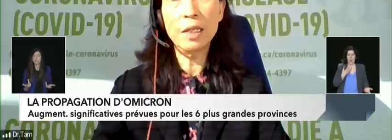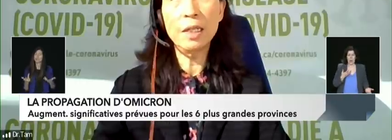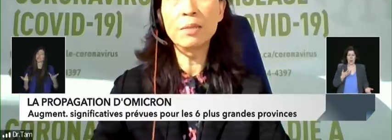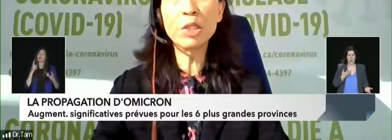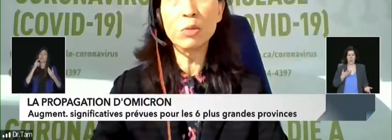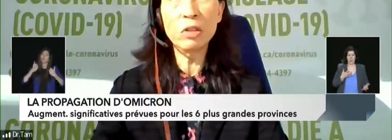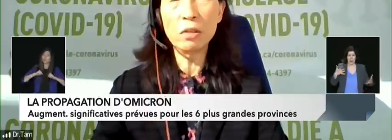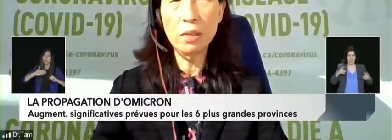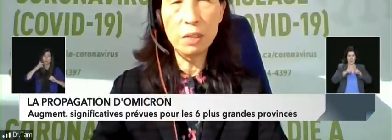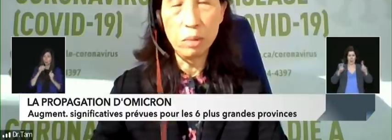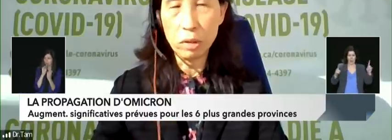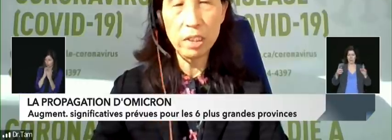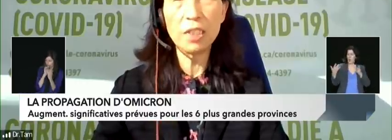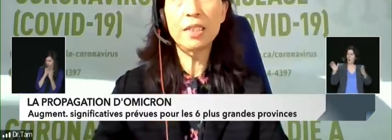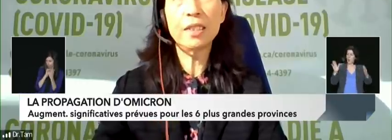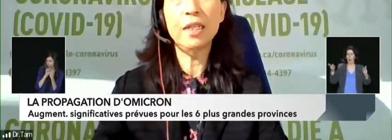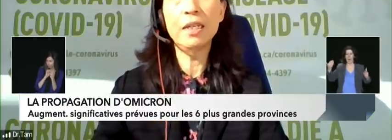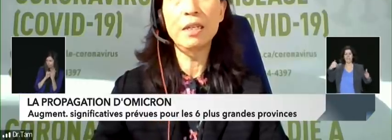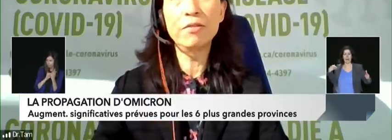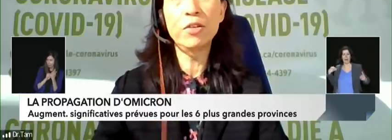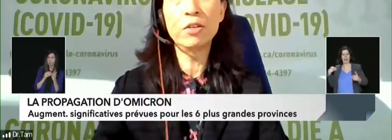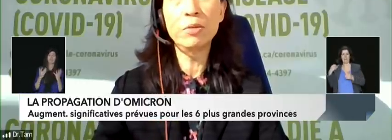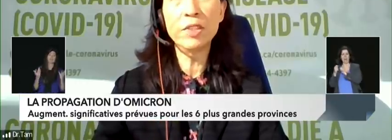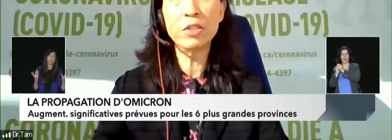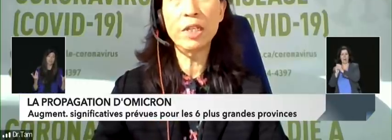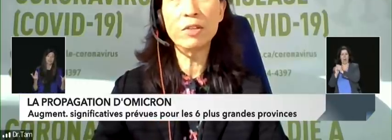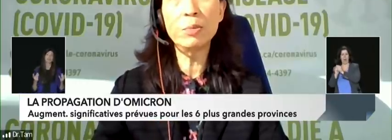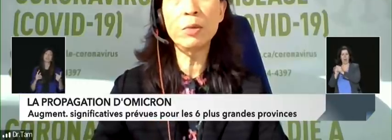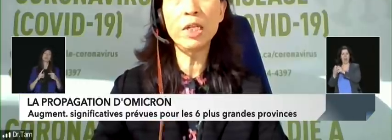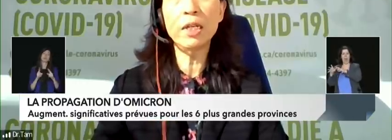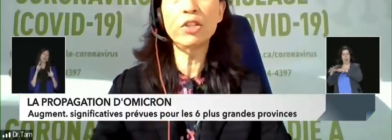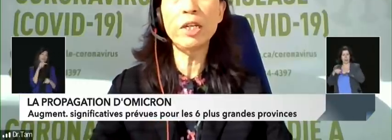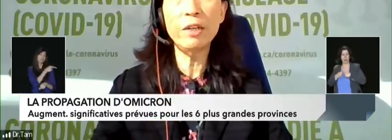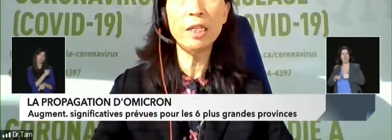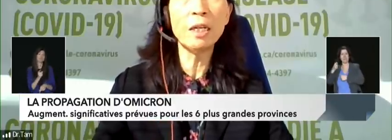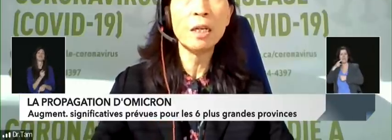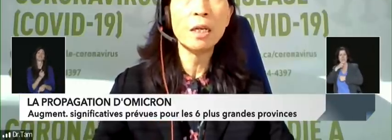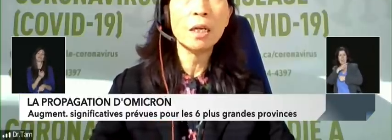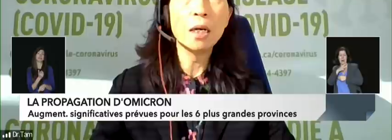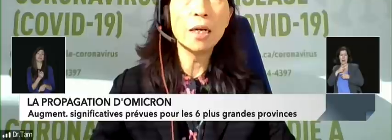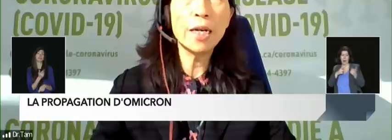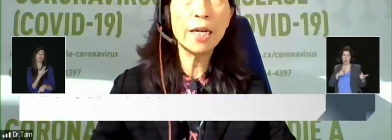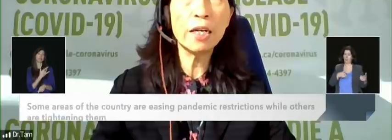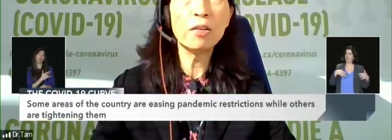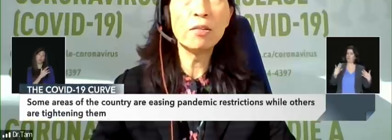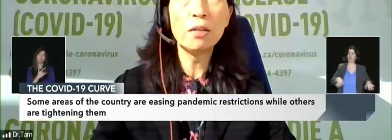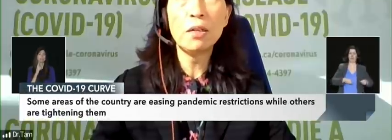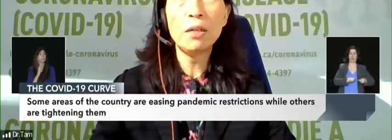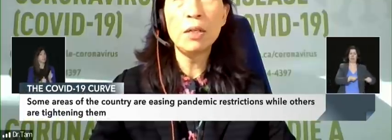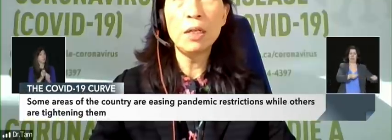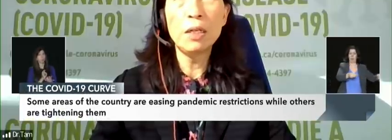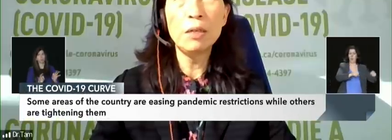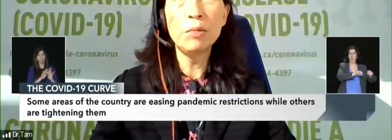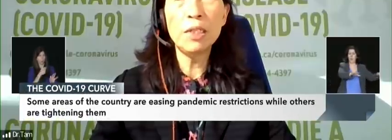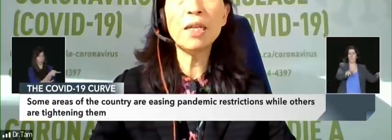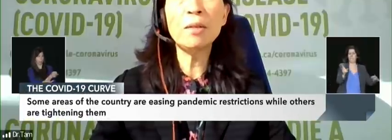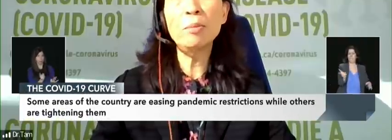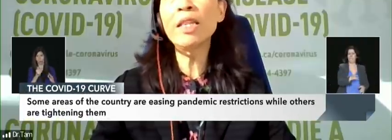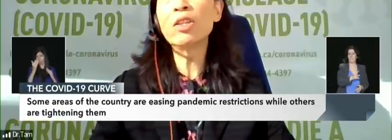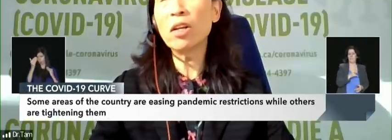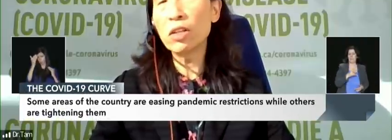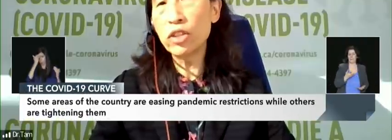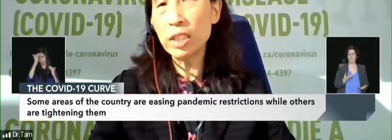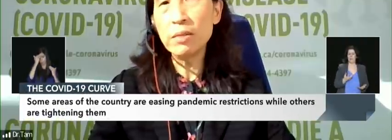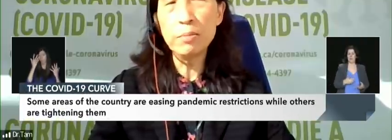it's much more important for provincial levels. But we are sharing how the